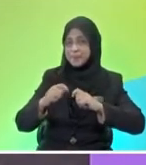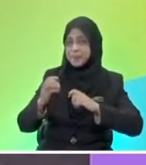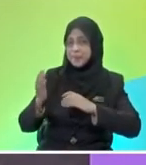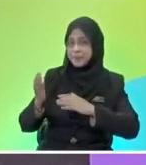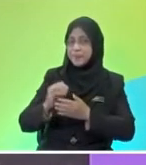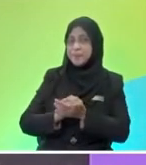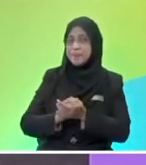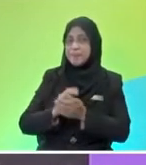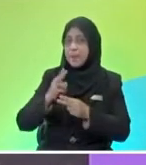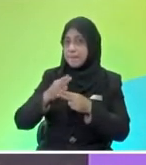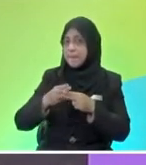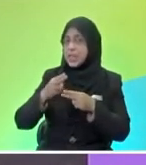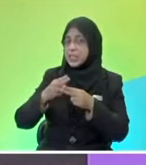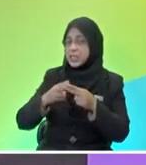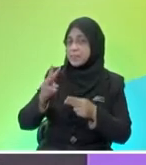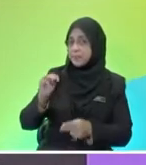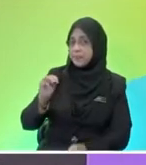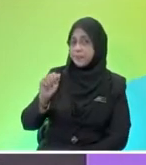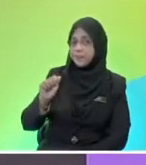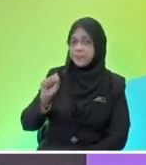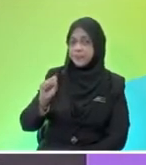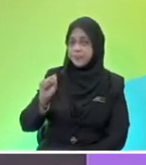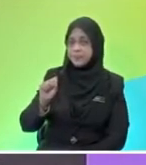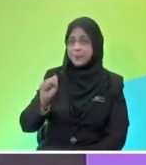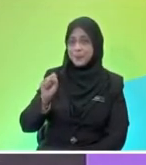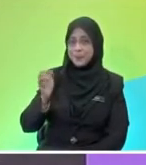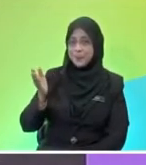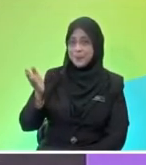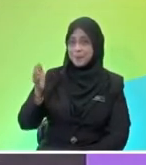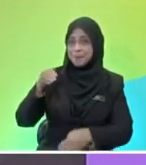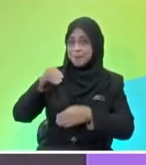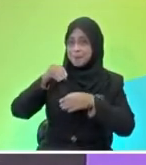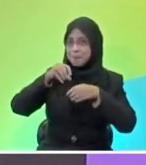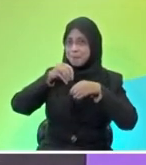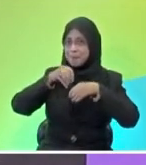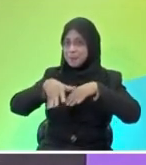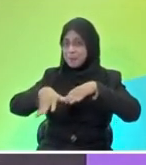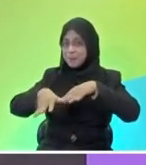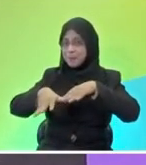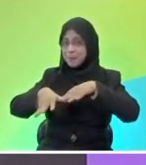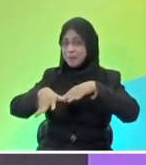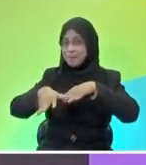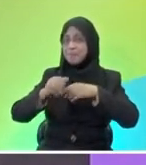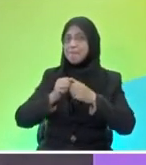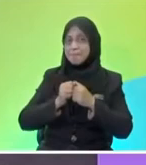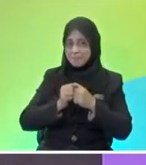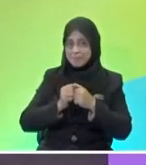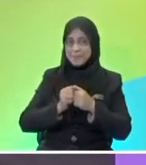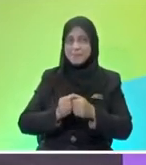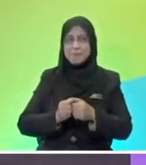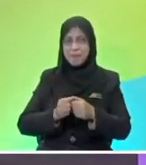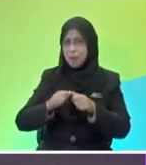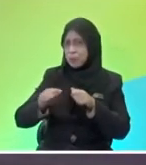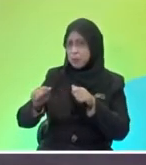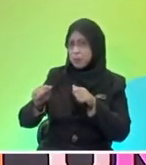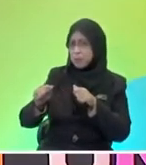what do you call it? Mass. Less mass. One, two, go. See what happens. Oh, there you go. It's okay. That traveled quite a distance. Yep.